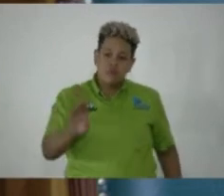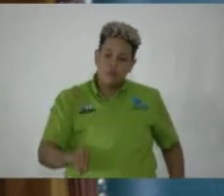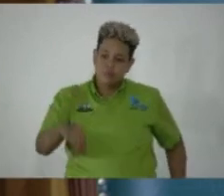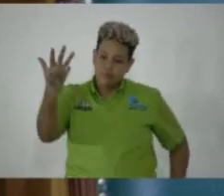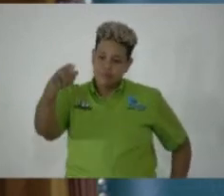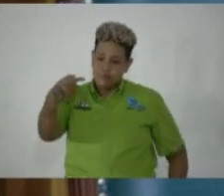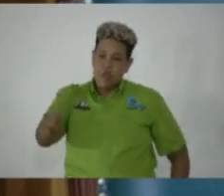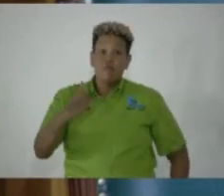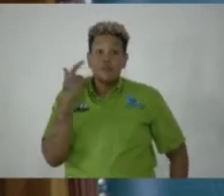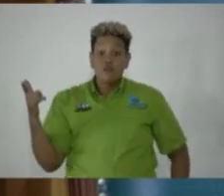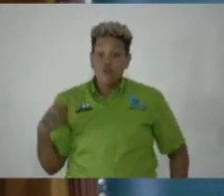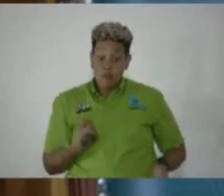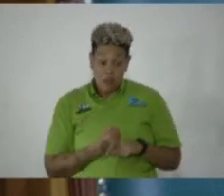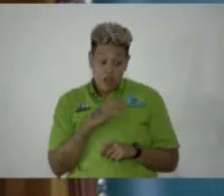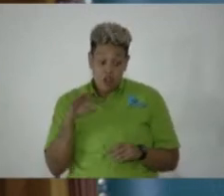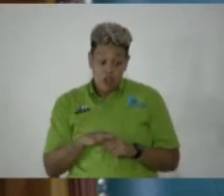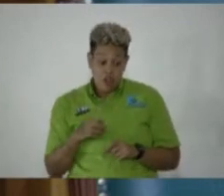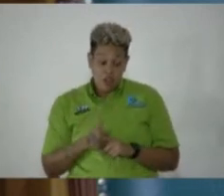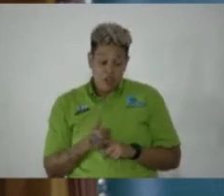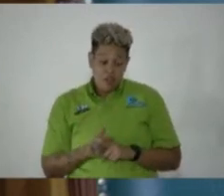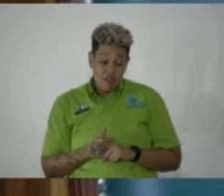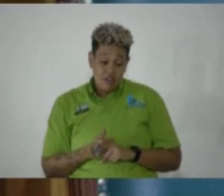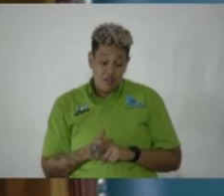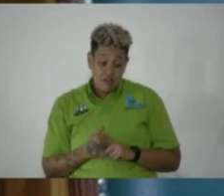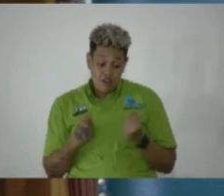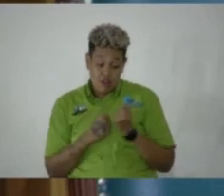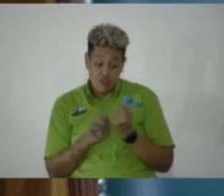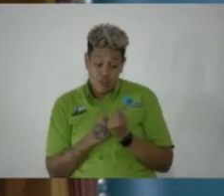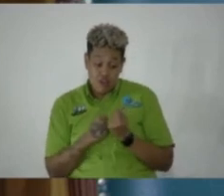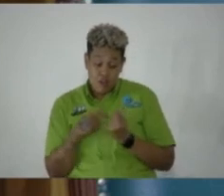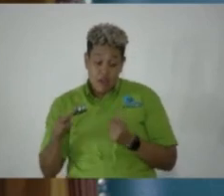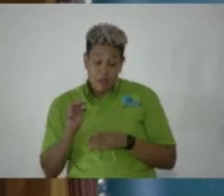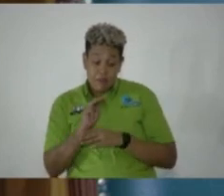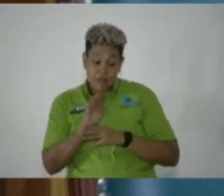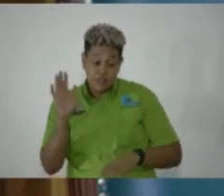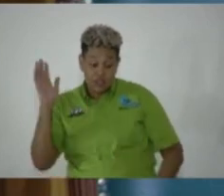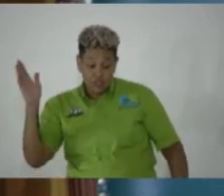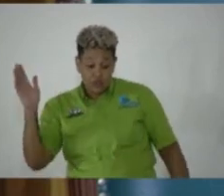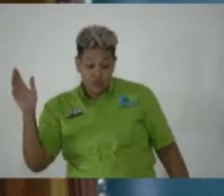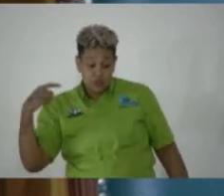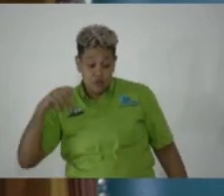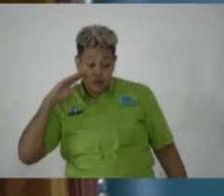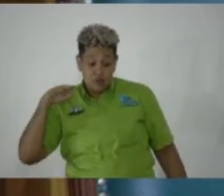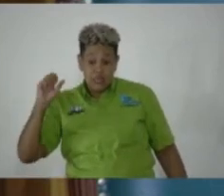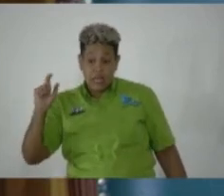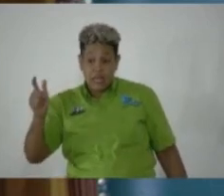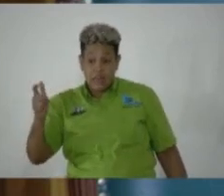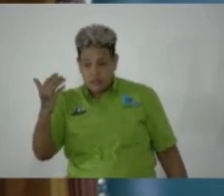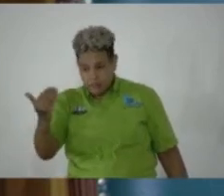And if you are making a contribution to support the minister's presentation, we will take that after.